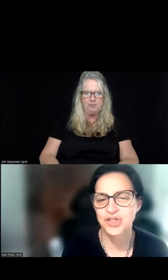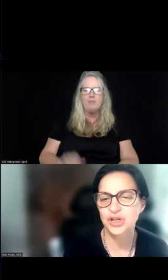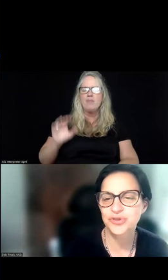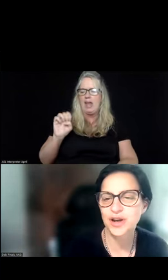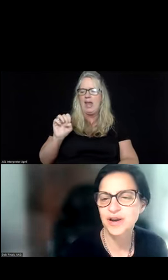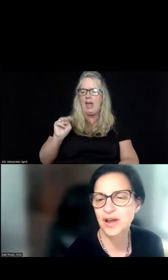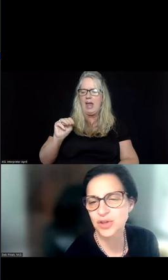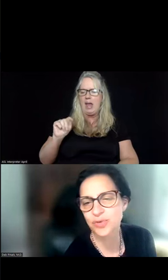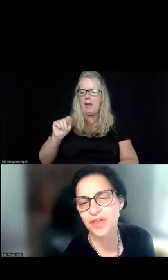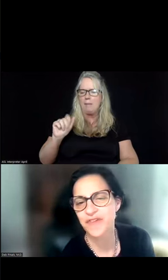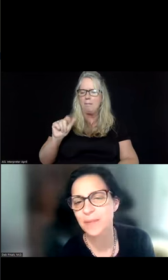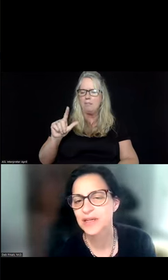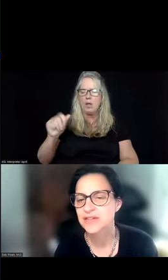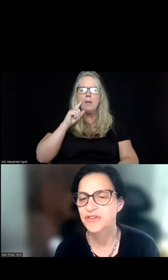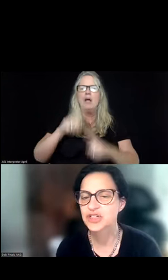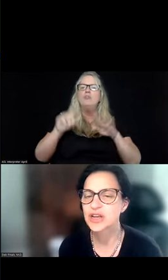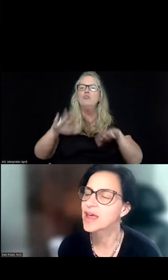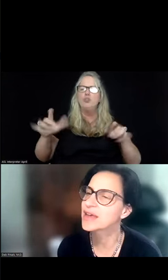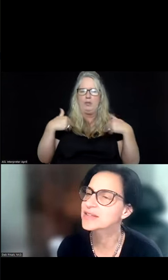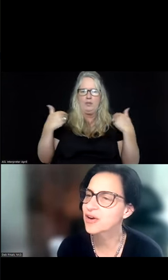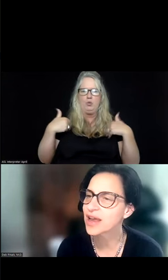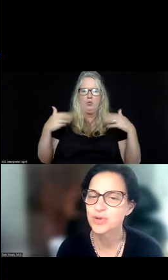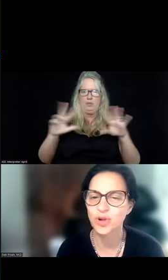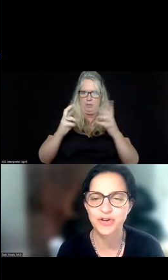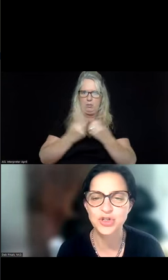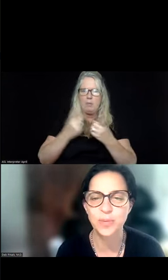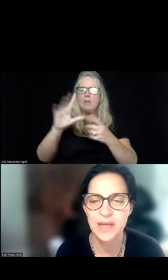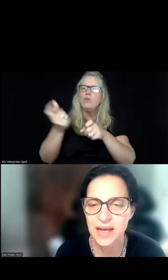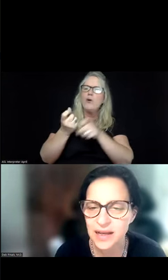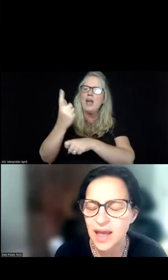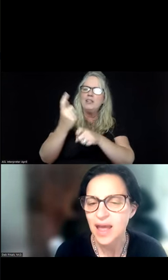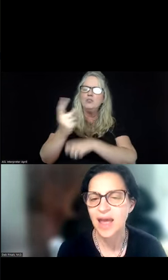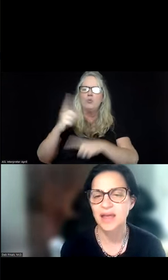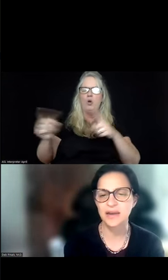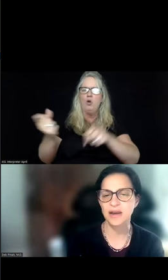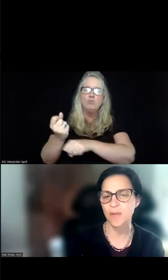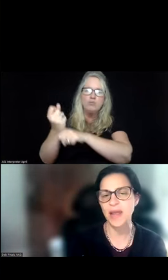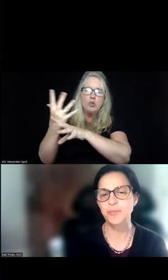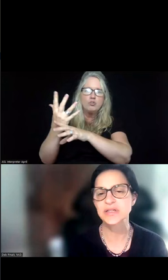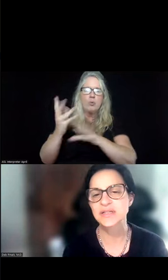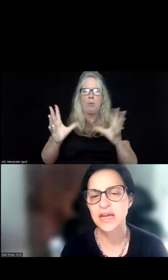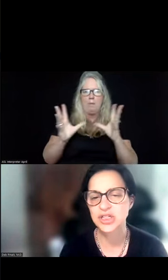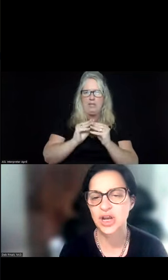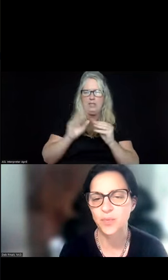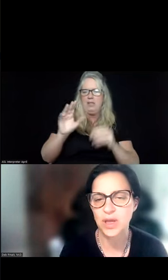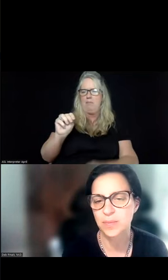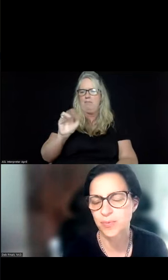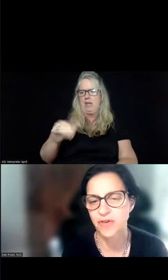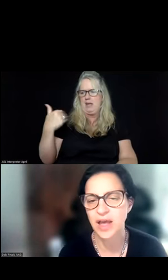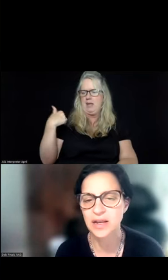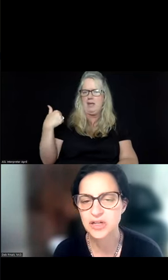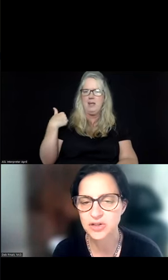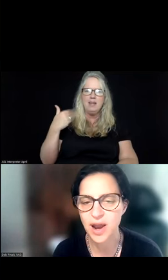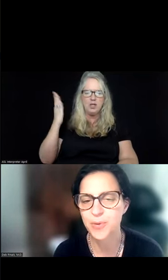Our Children, Youth, and Families Division has their annual virtual meeting. And in our May presentation, we